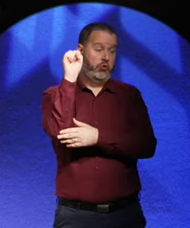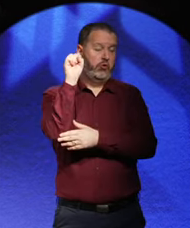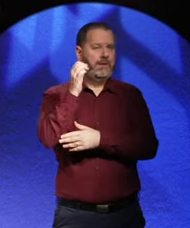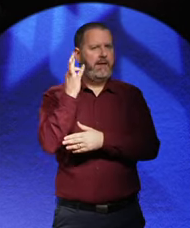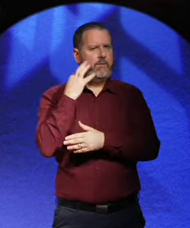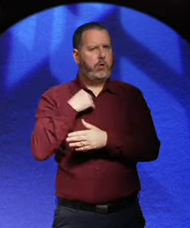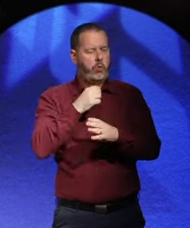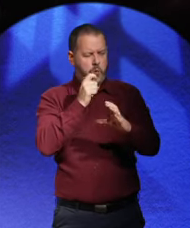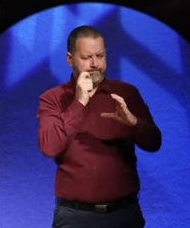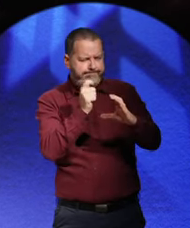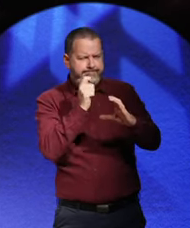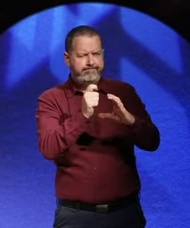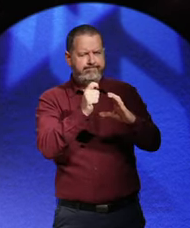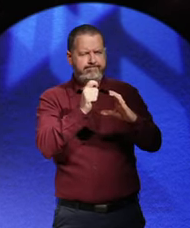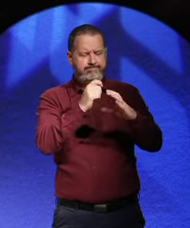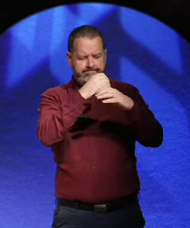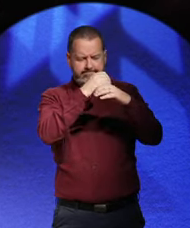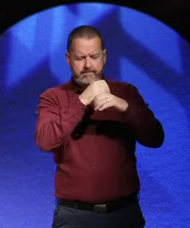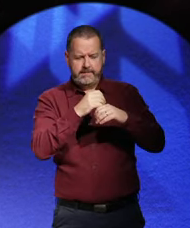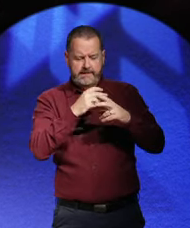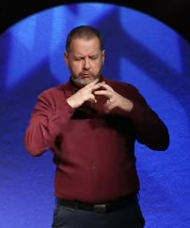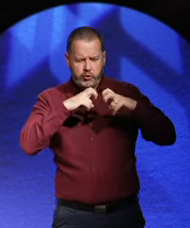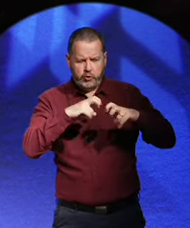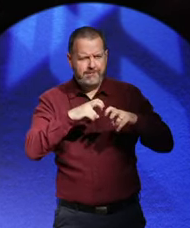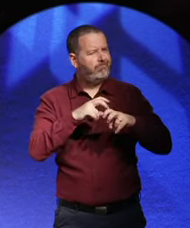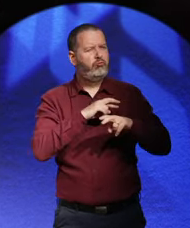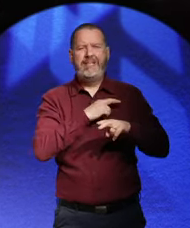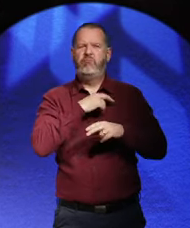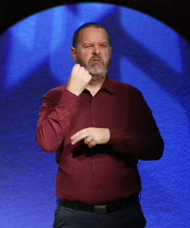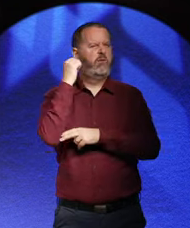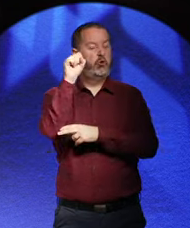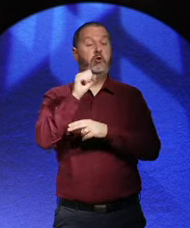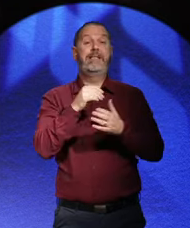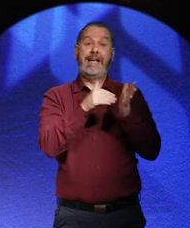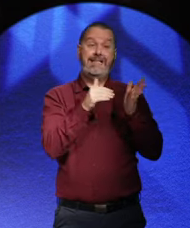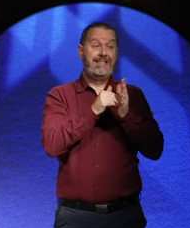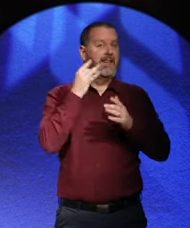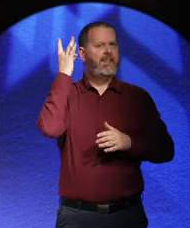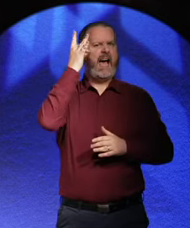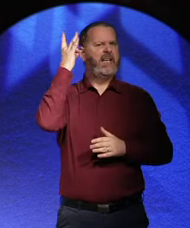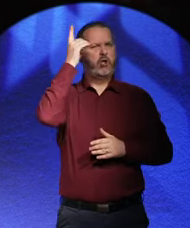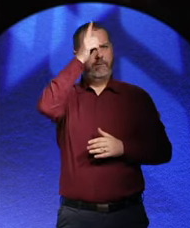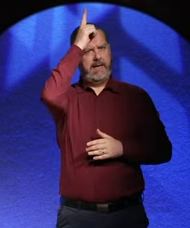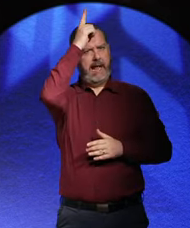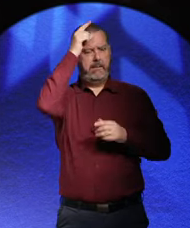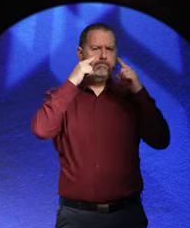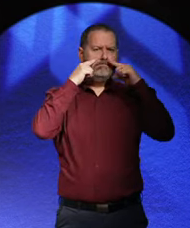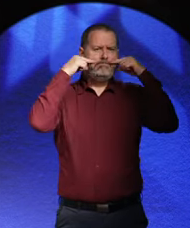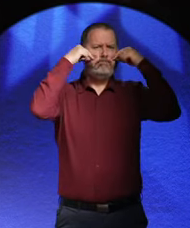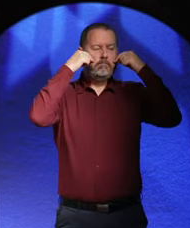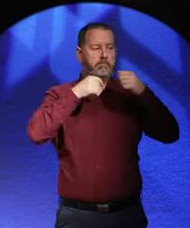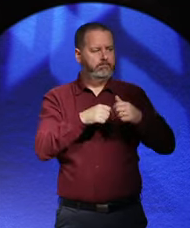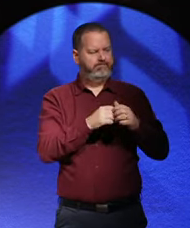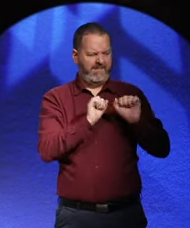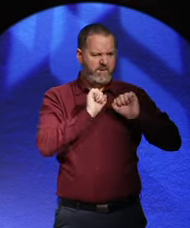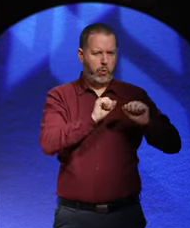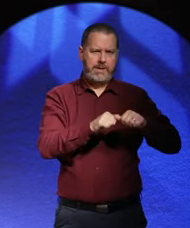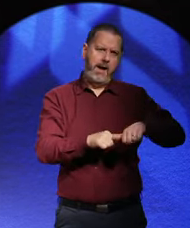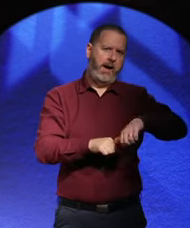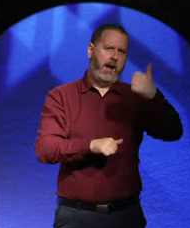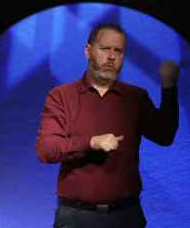it more closely. Because, yes, they got rid of the Kaiser and it forced them to abdicate. And he went to